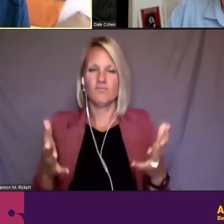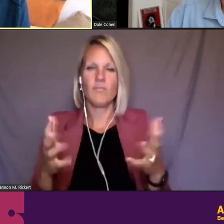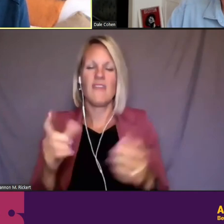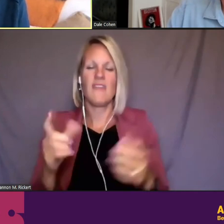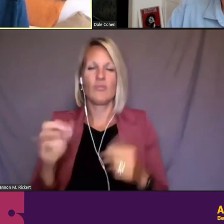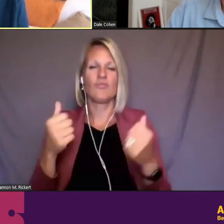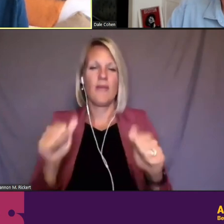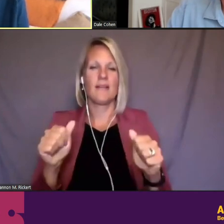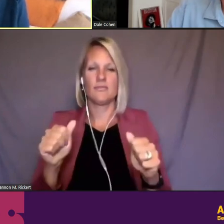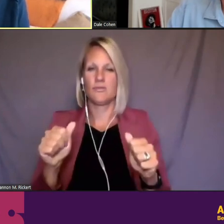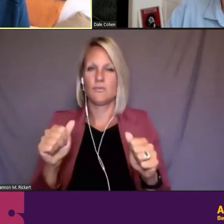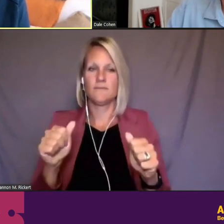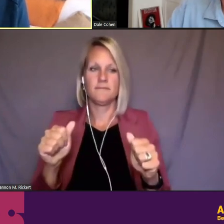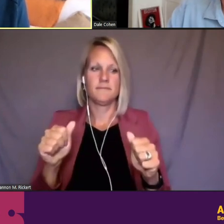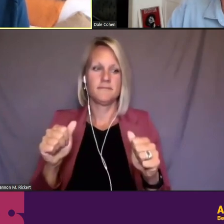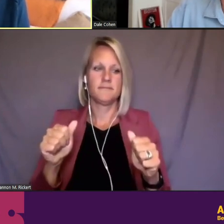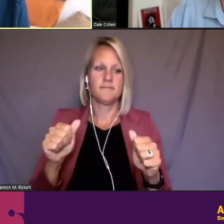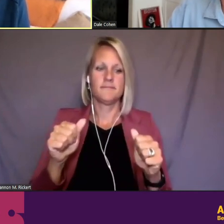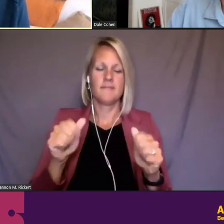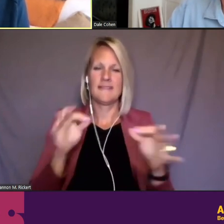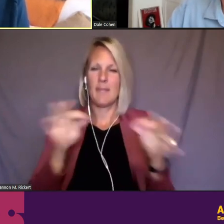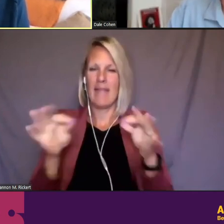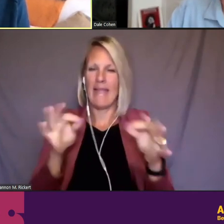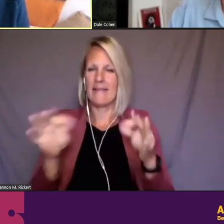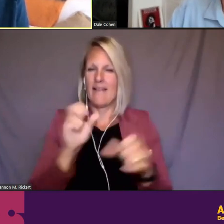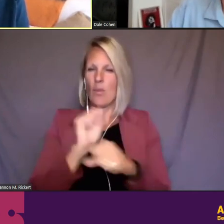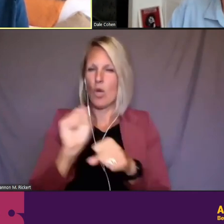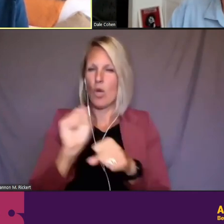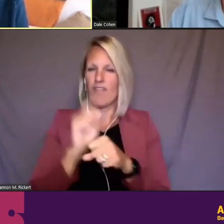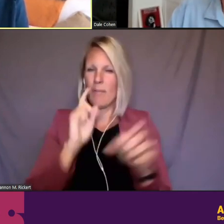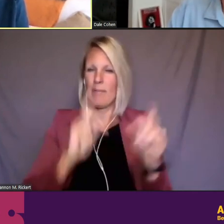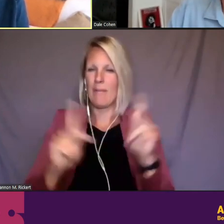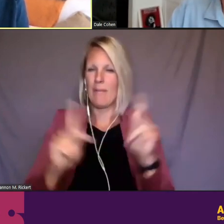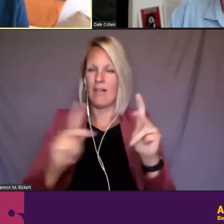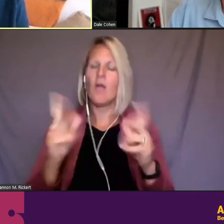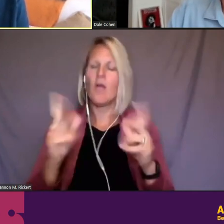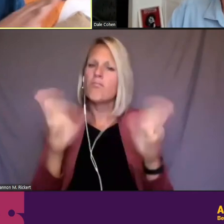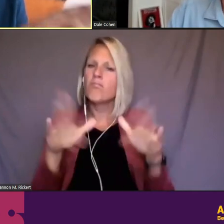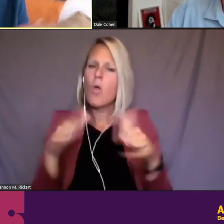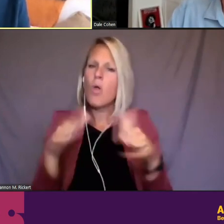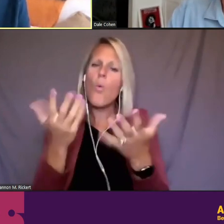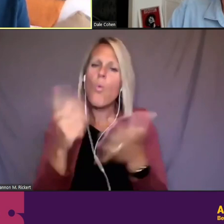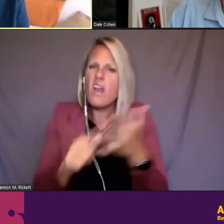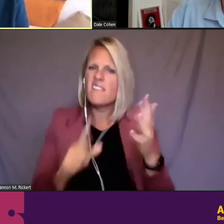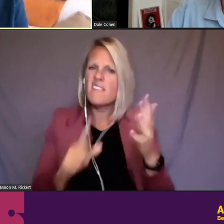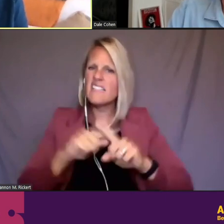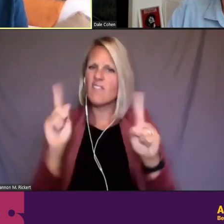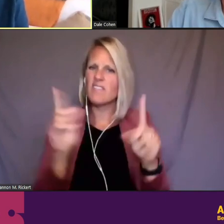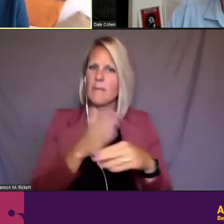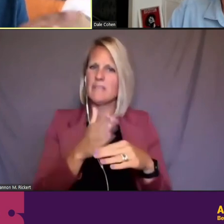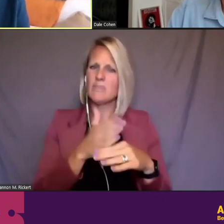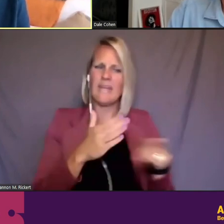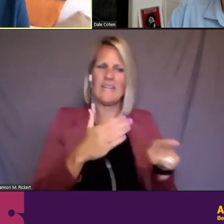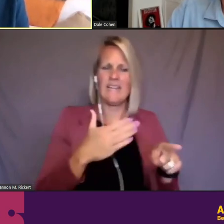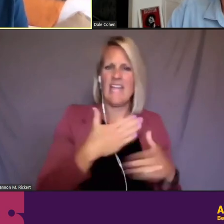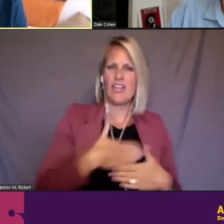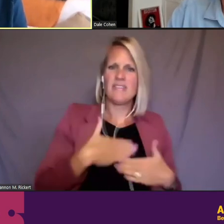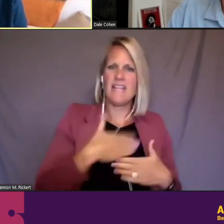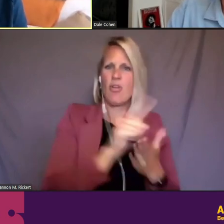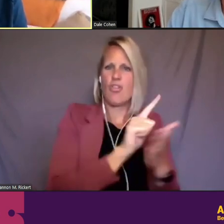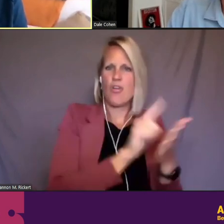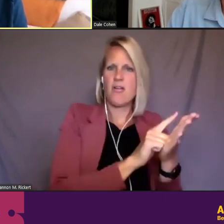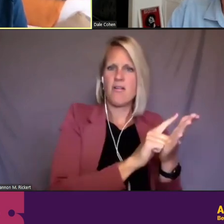you know, briefly, can you tell us the difference? You know, what's the difference between entertainment law or, you know, assessing,